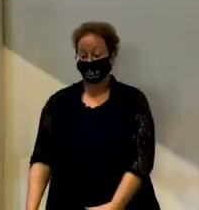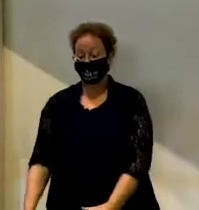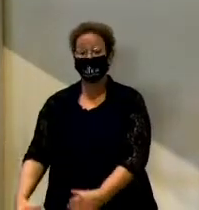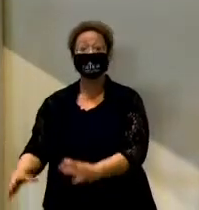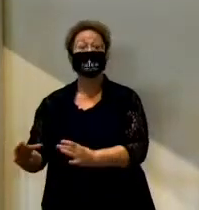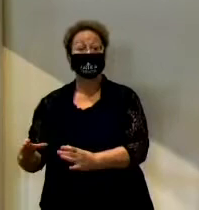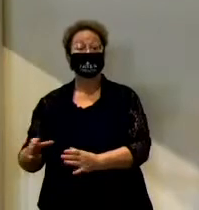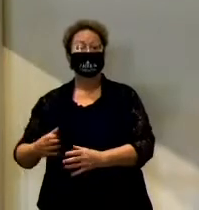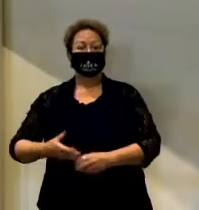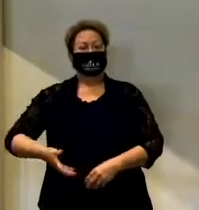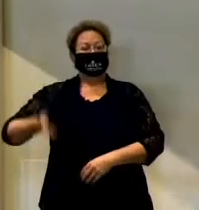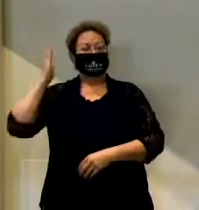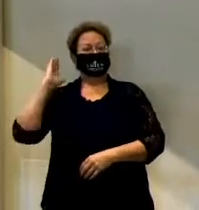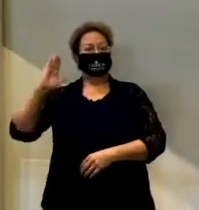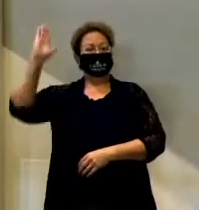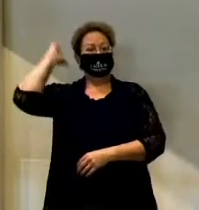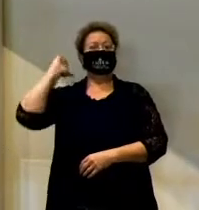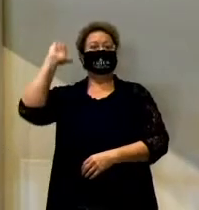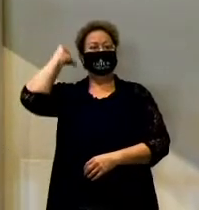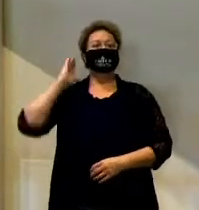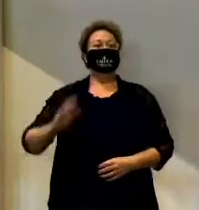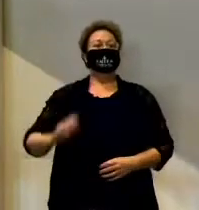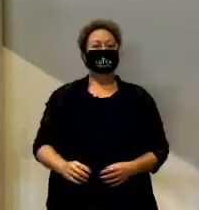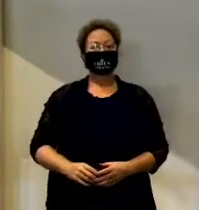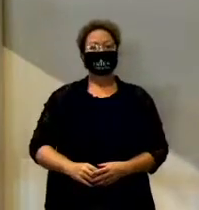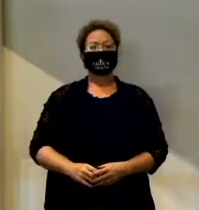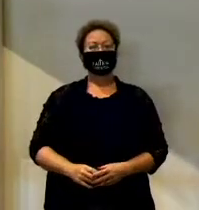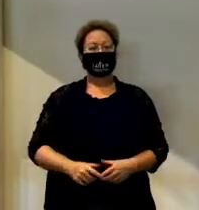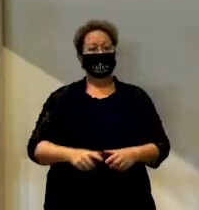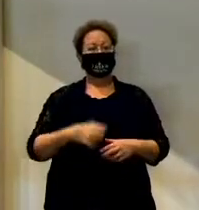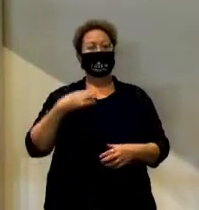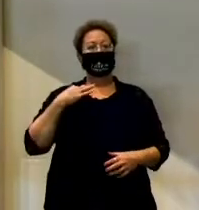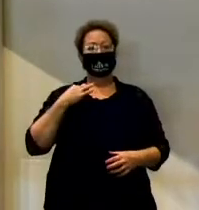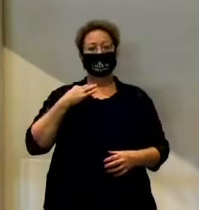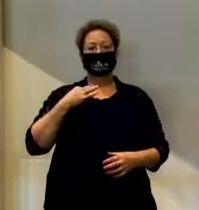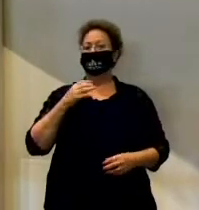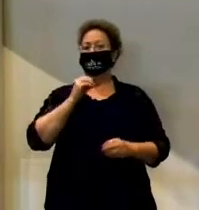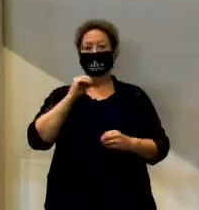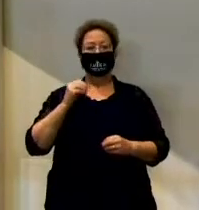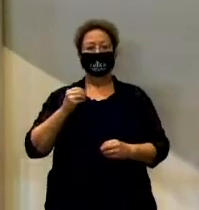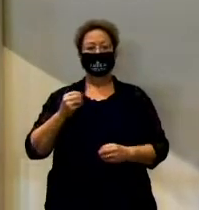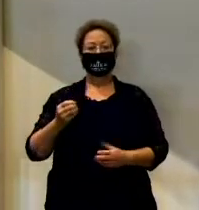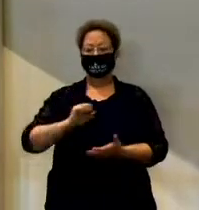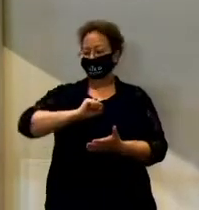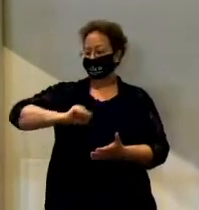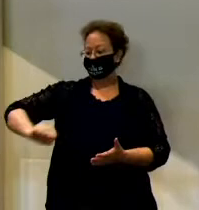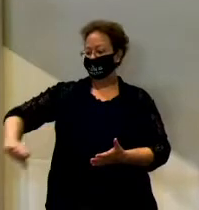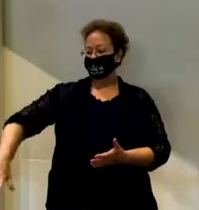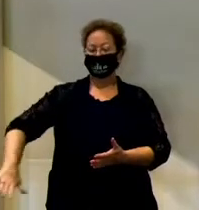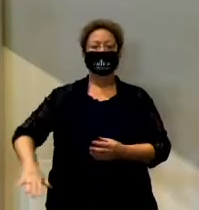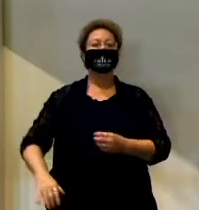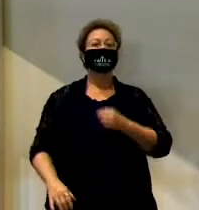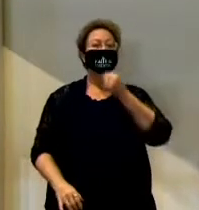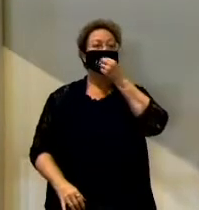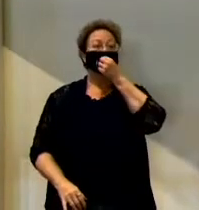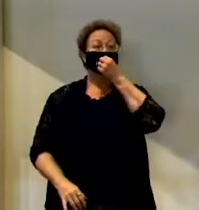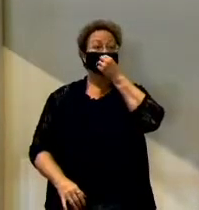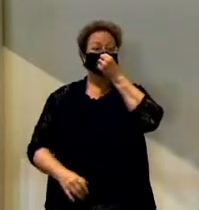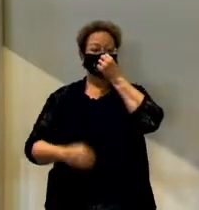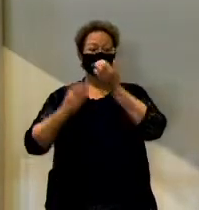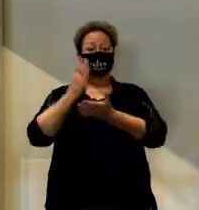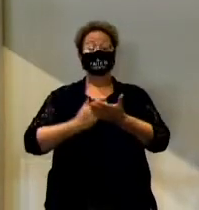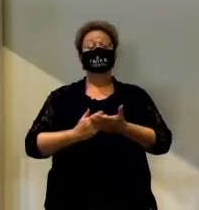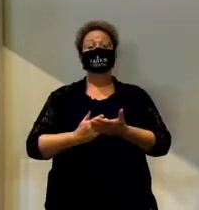old days, right, before disposable diapers, where all there were were cloth diapers with safety pins. Some of these babies,